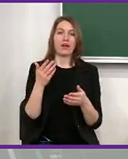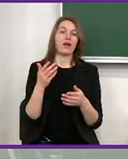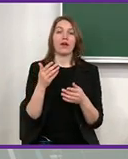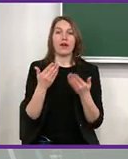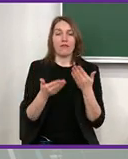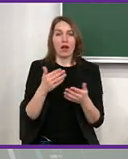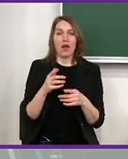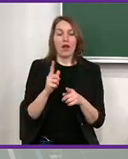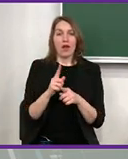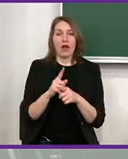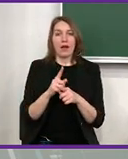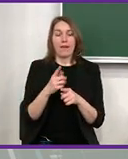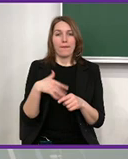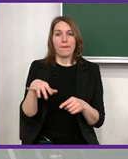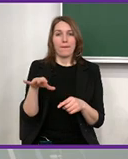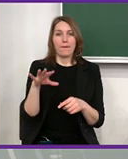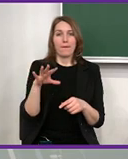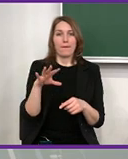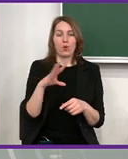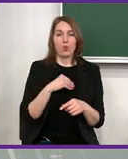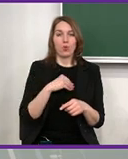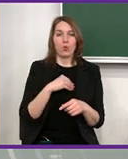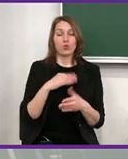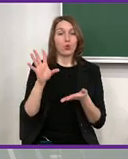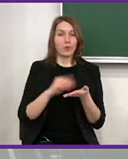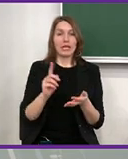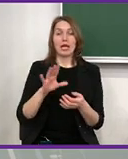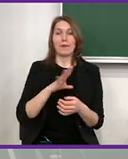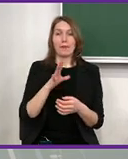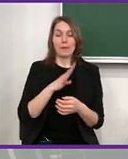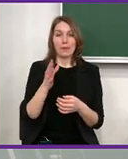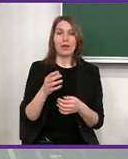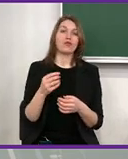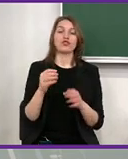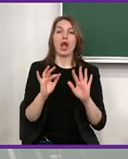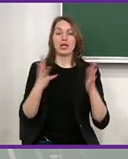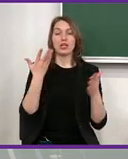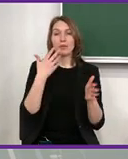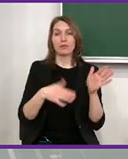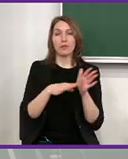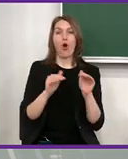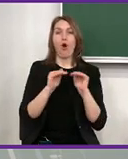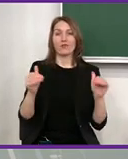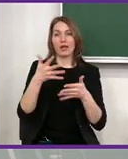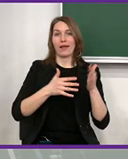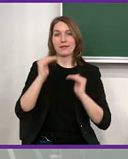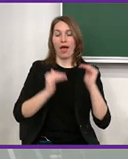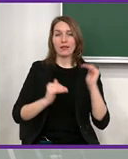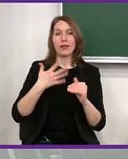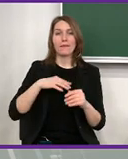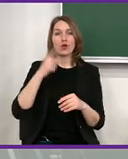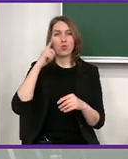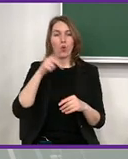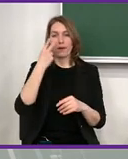We also looked at probabilities. We also probabilities. Because in our experience, we have had